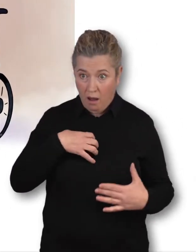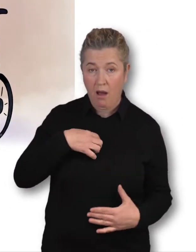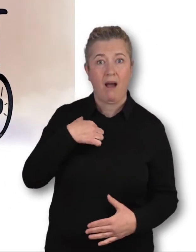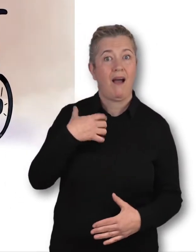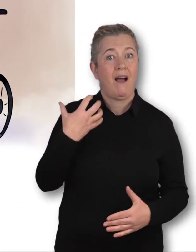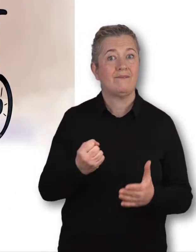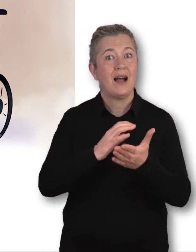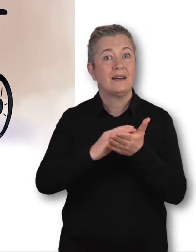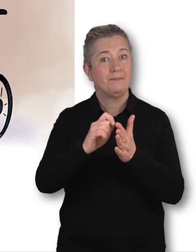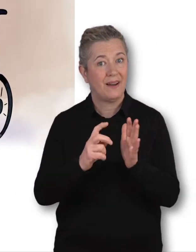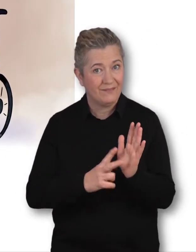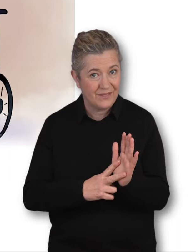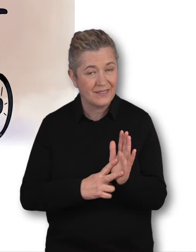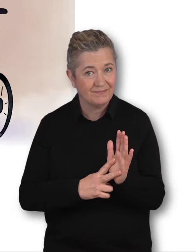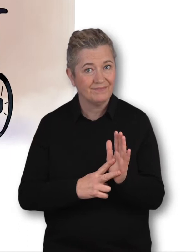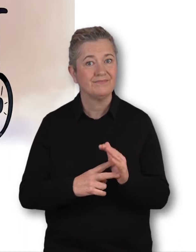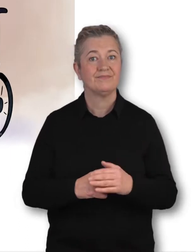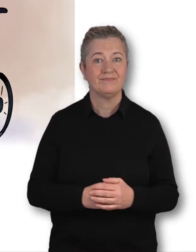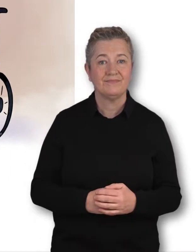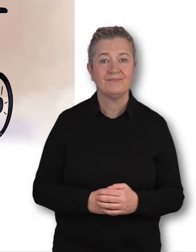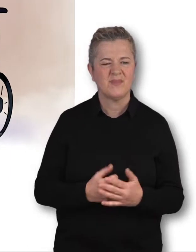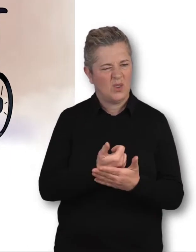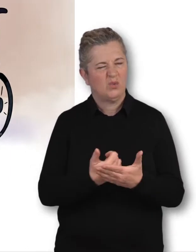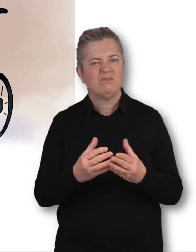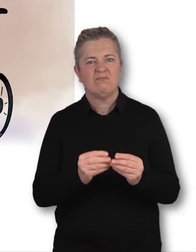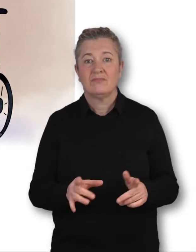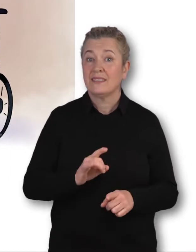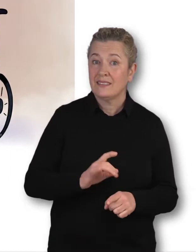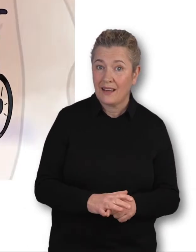don't even realise they have it and it usually clears up on its own.